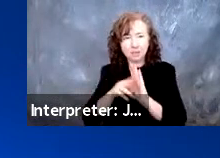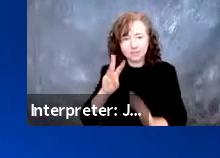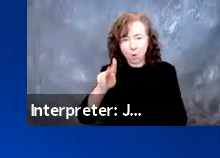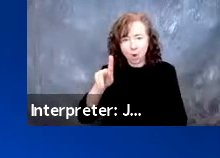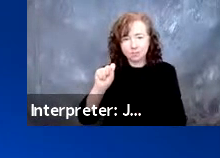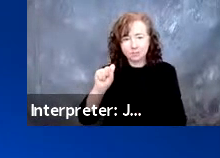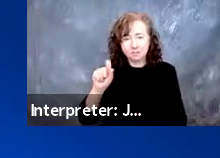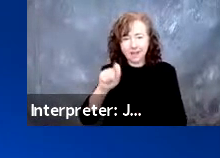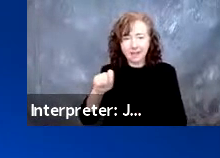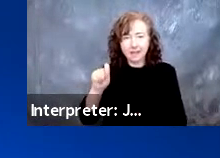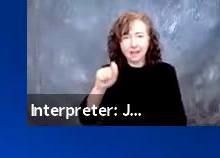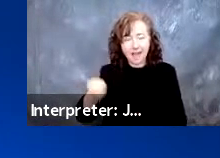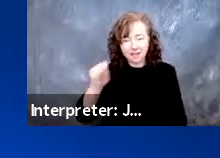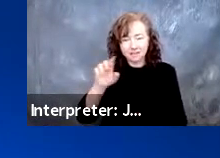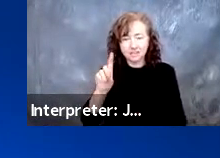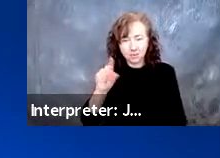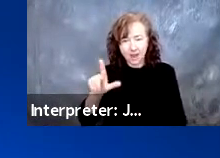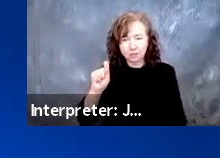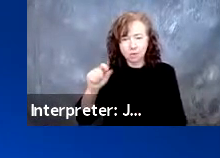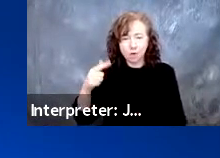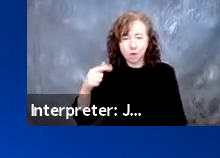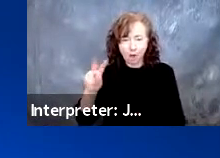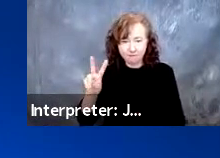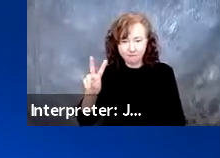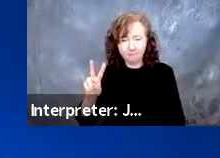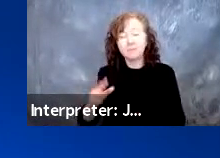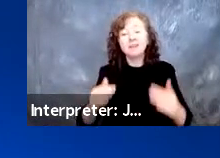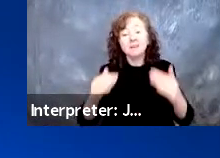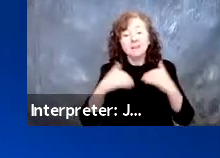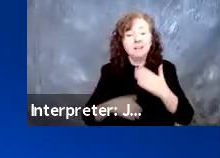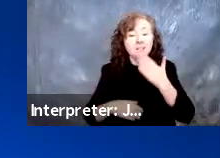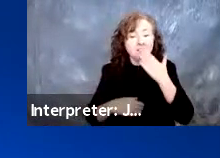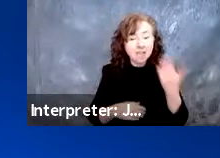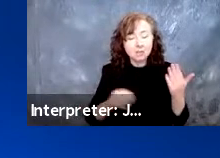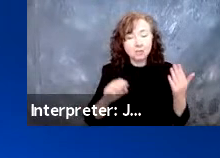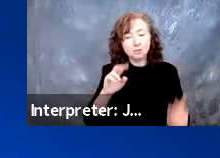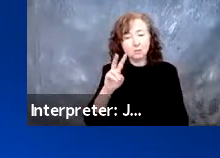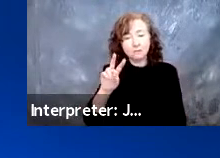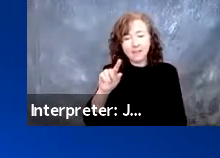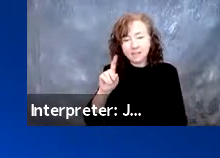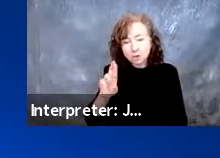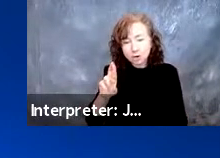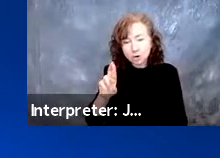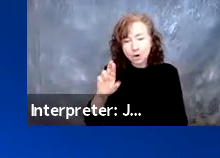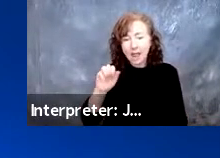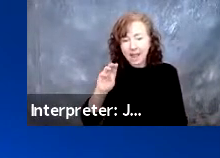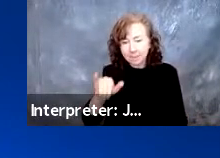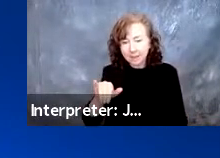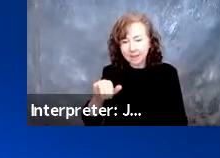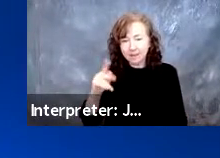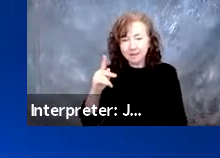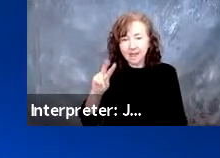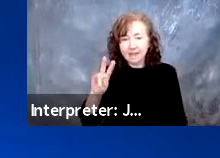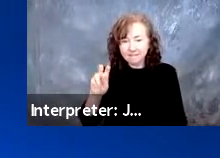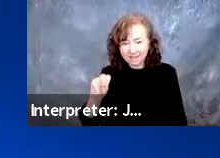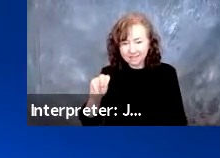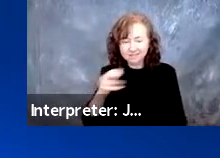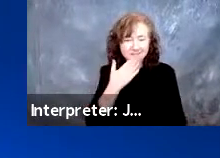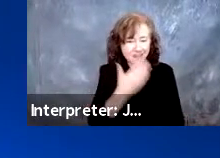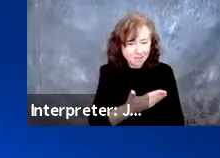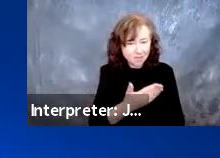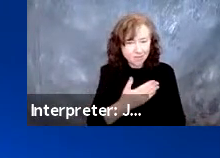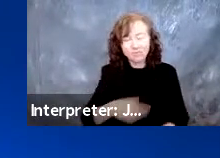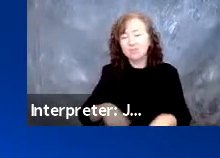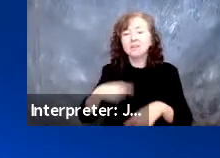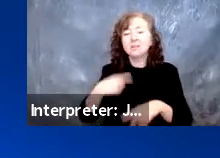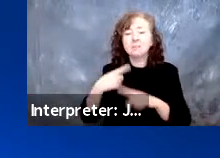I'd also like to thank our presenters, Victor, Amy, and Kevin, as well as everyone who helped make today's event possible, including the Director of the Office of Technical and